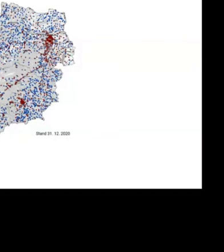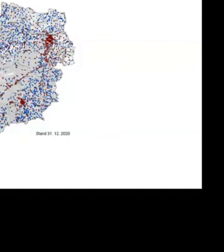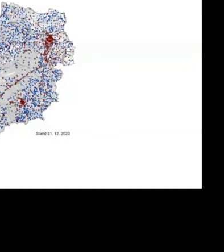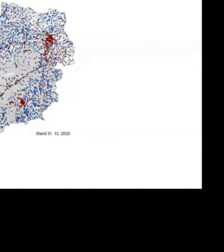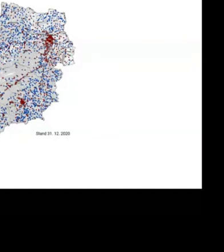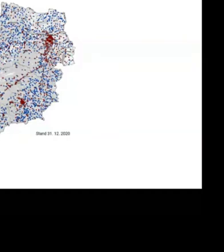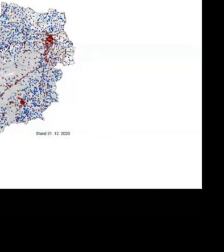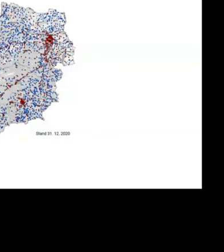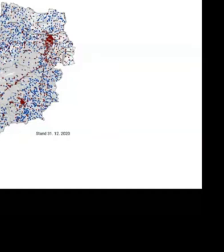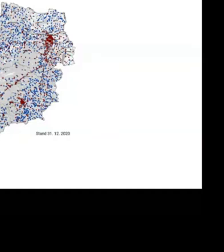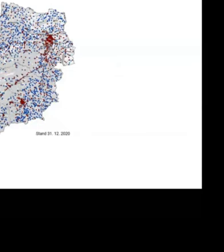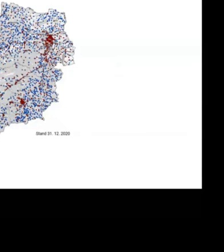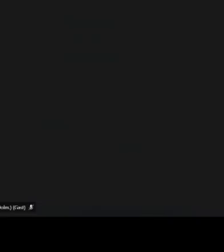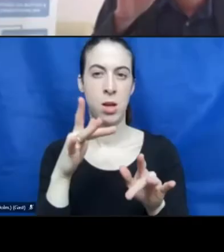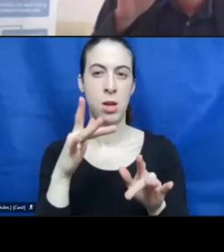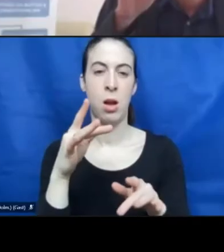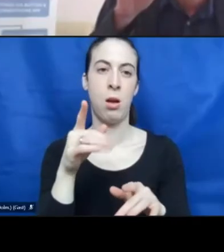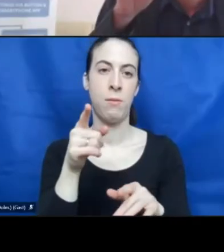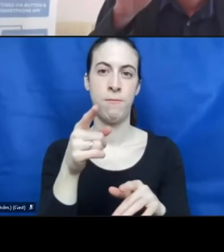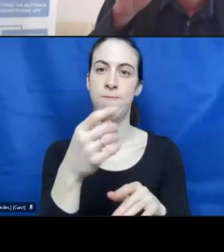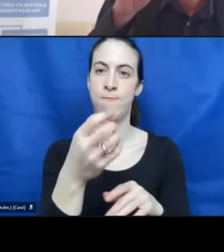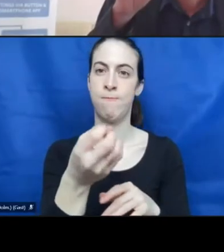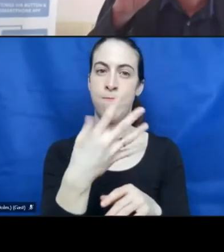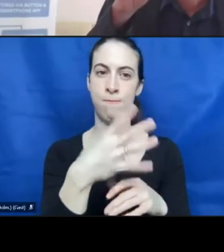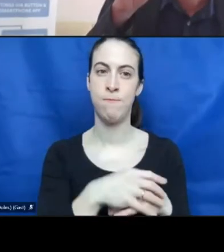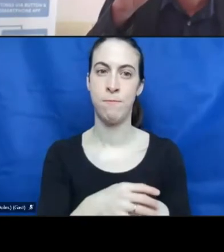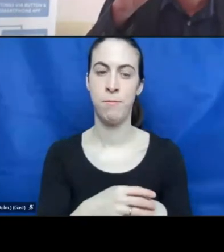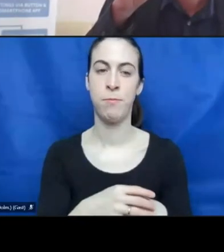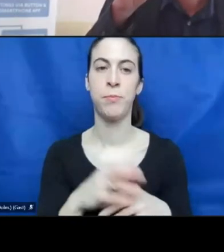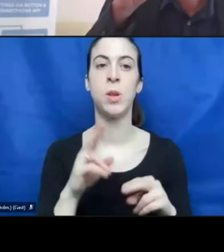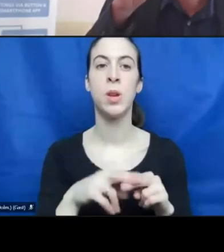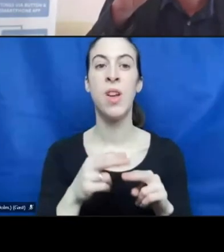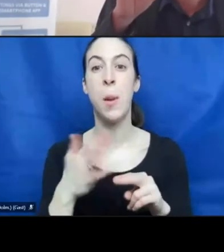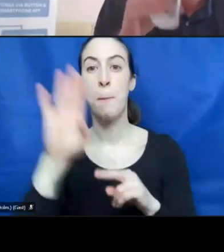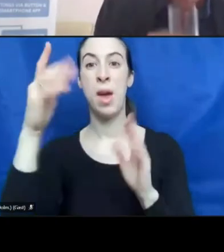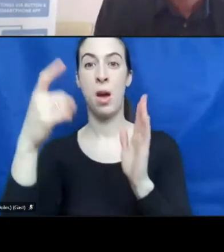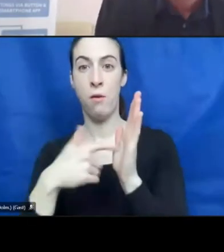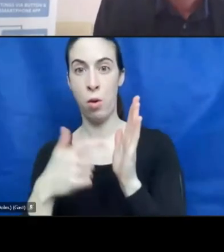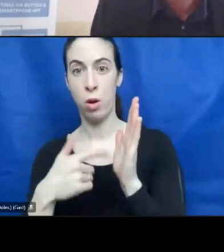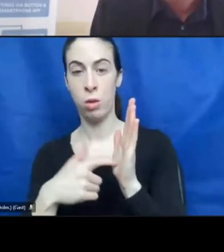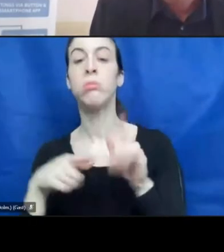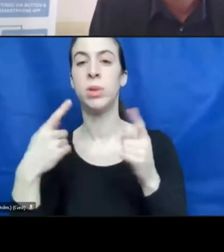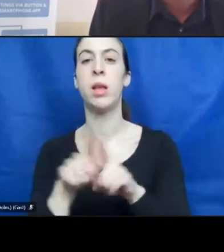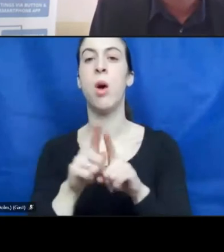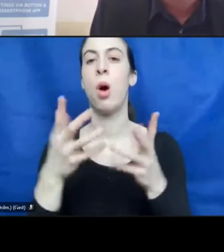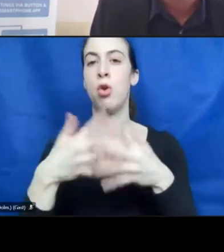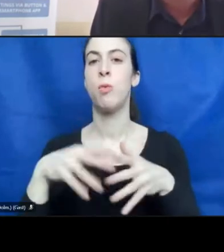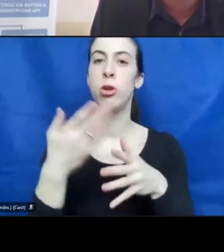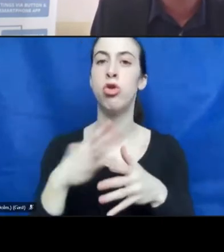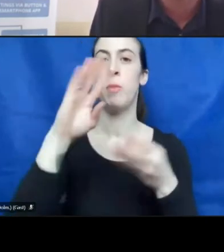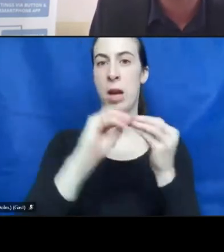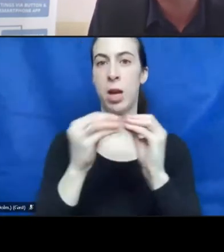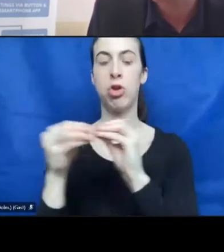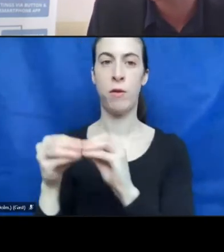trend. The less demand, the less tobacco-focused jobs. This due to the fact